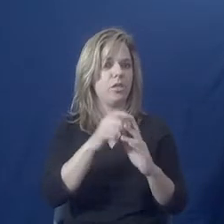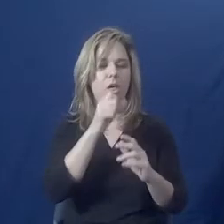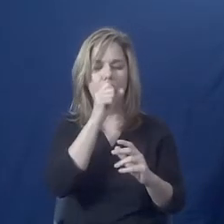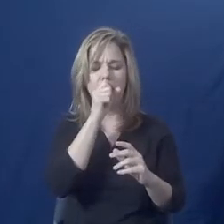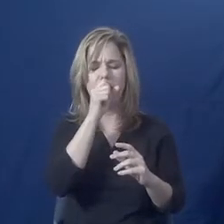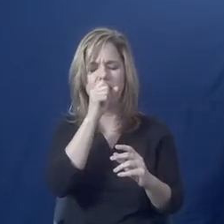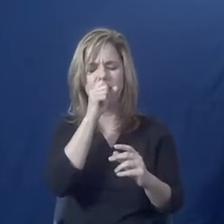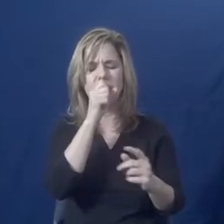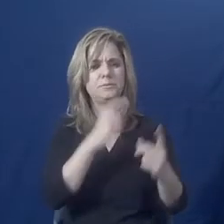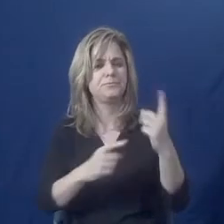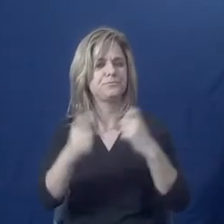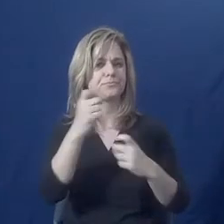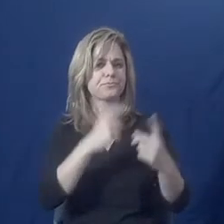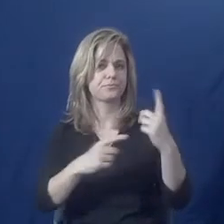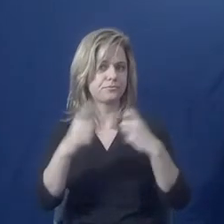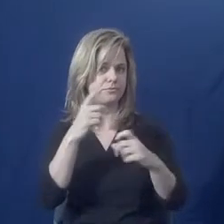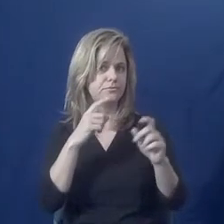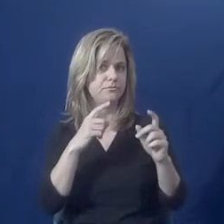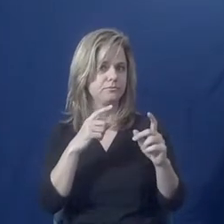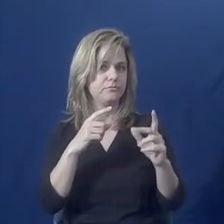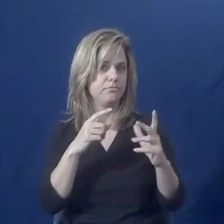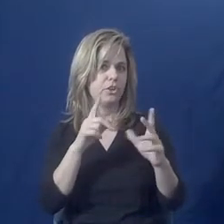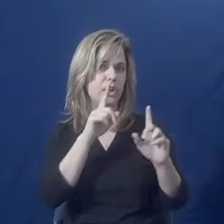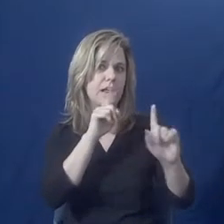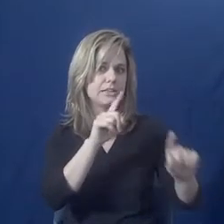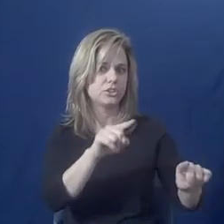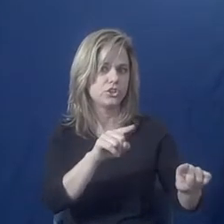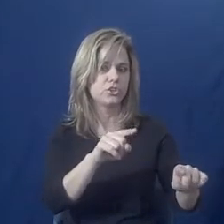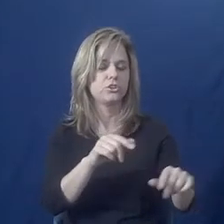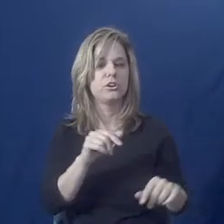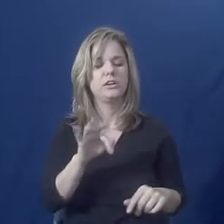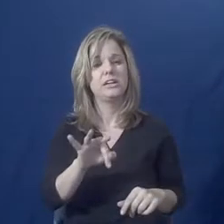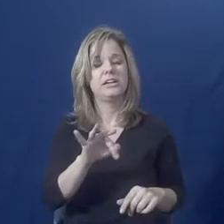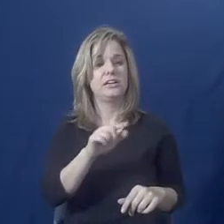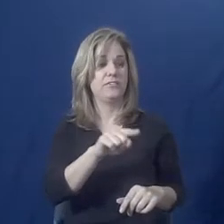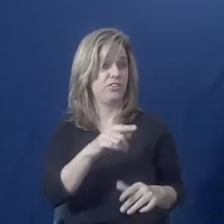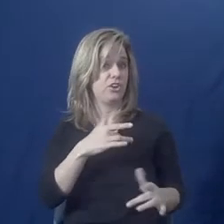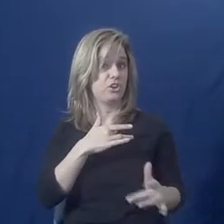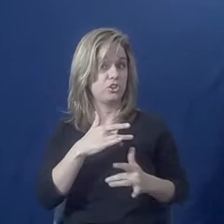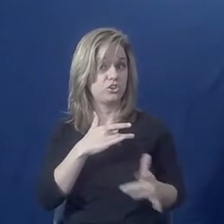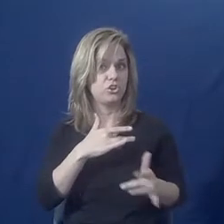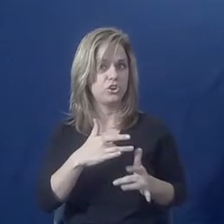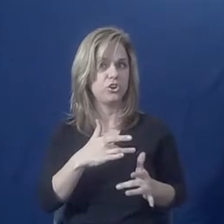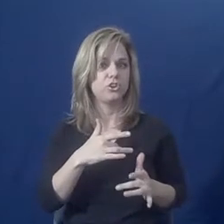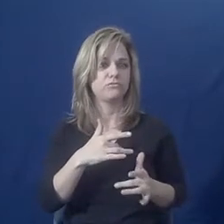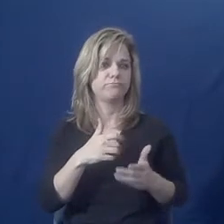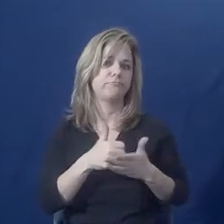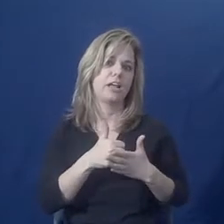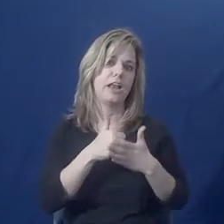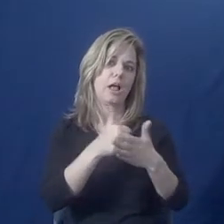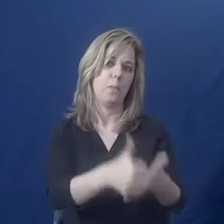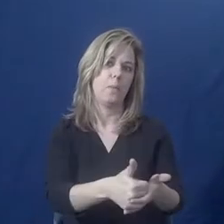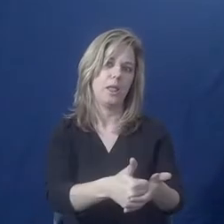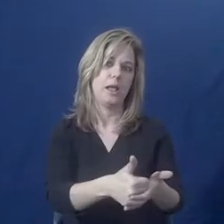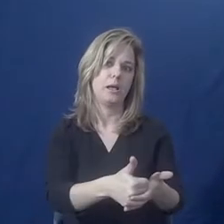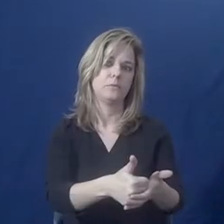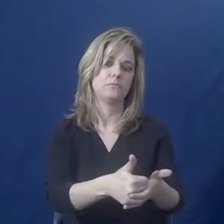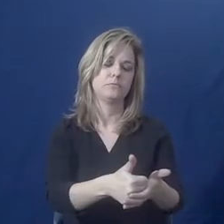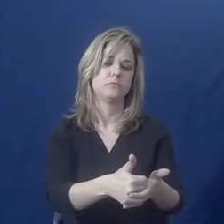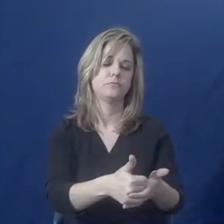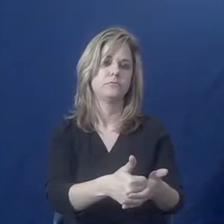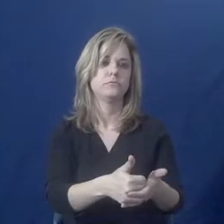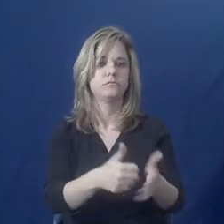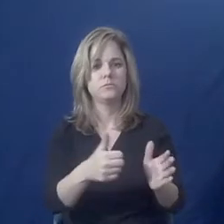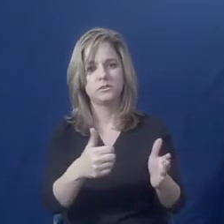they're still concerned about something, that you would be able to help them devise a plan for that concern.